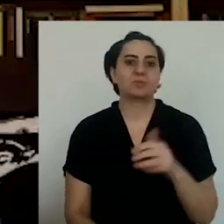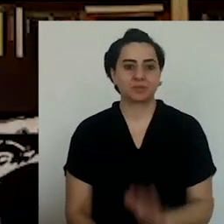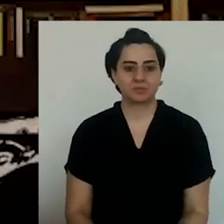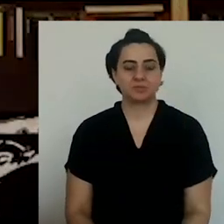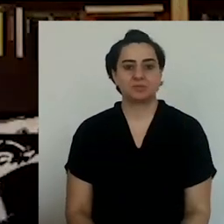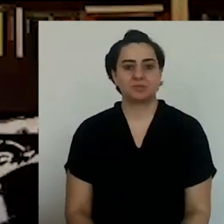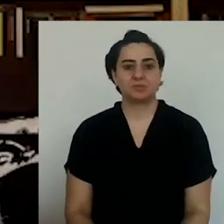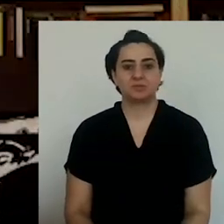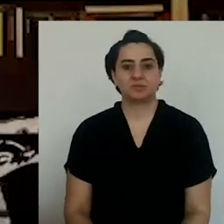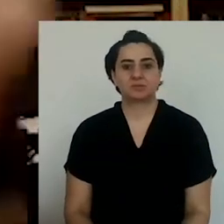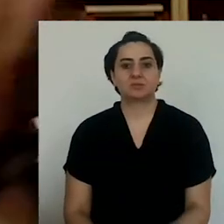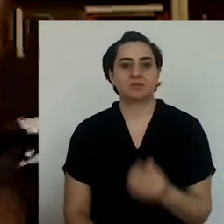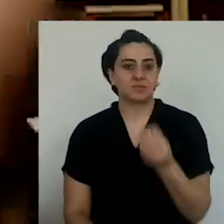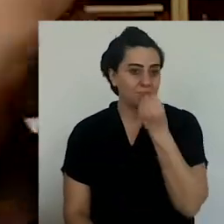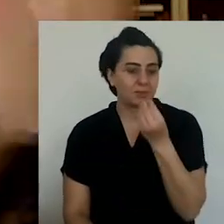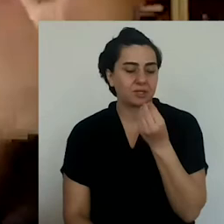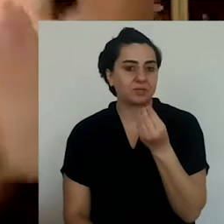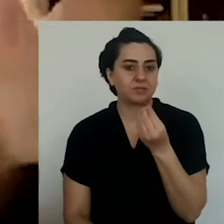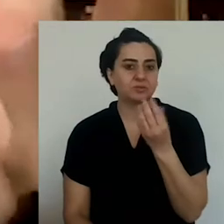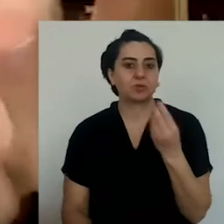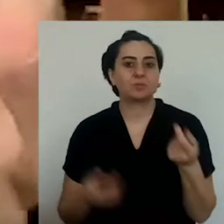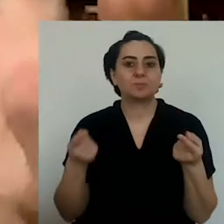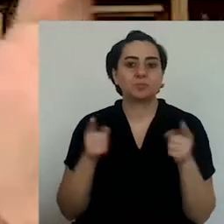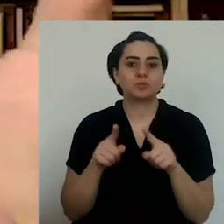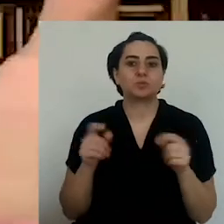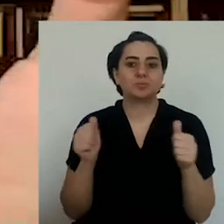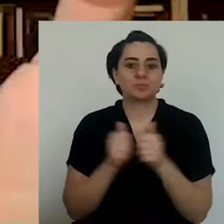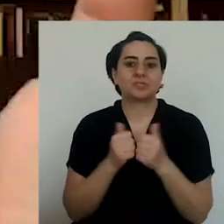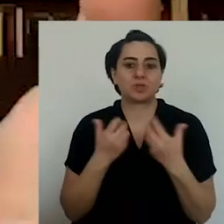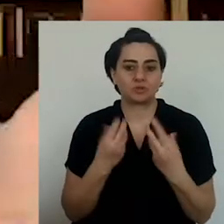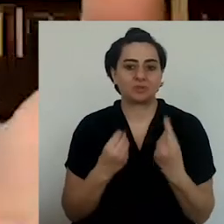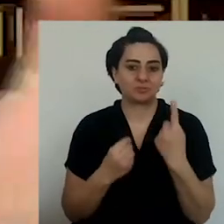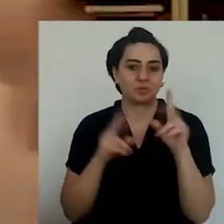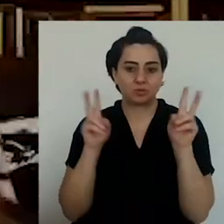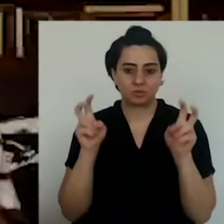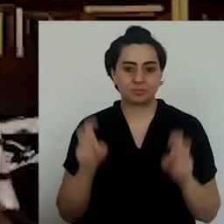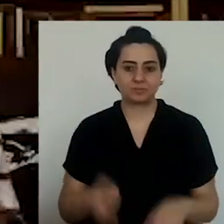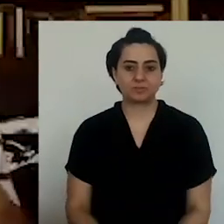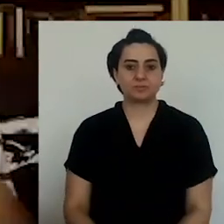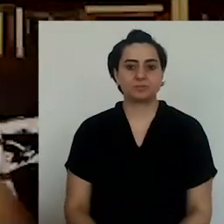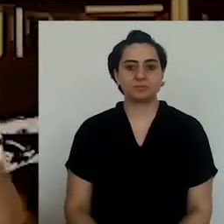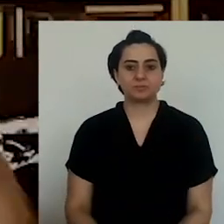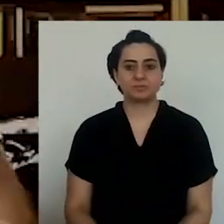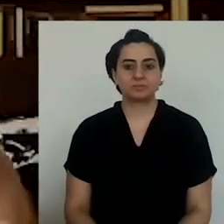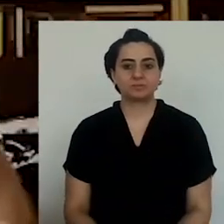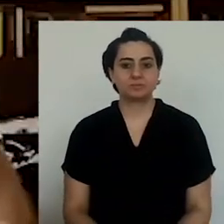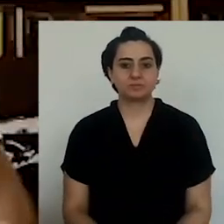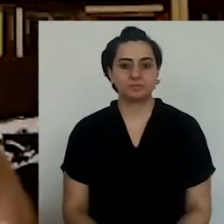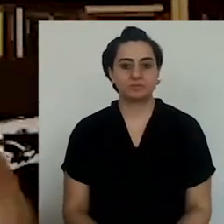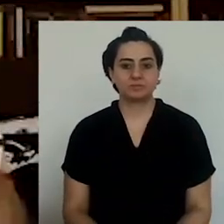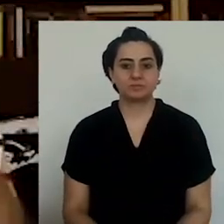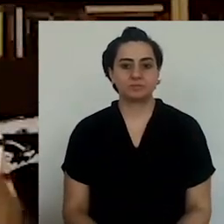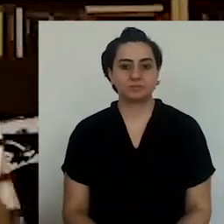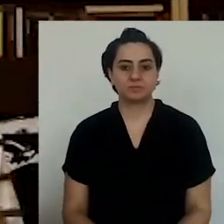there is no nationality of food, as a matter of fact. also, food is such a unifying factor.